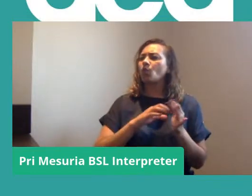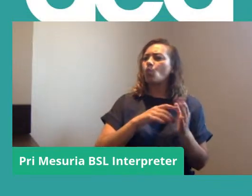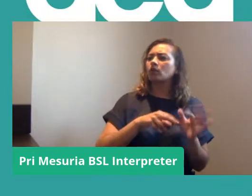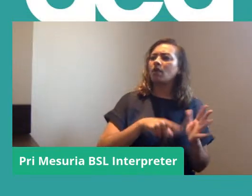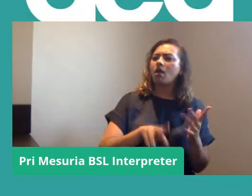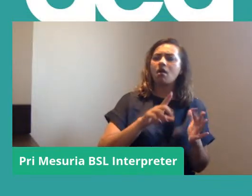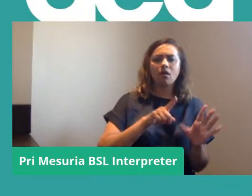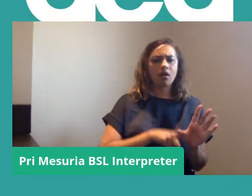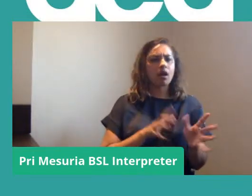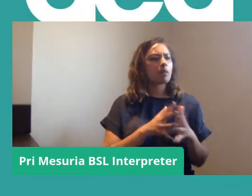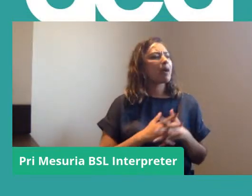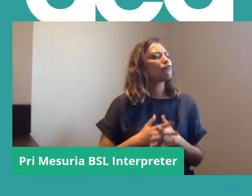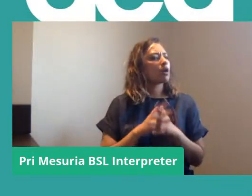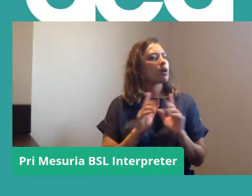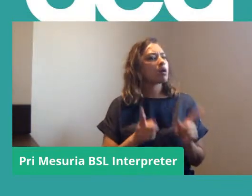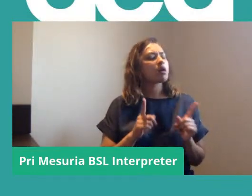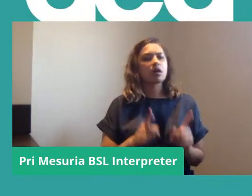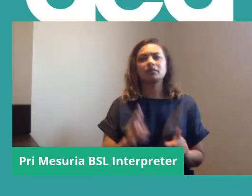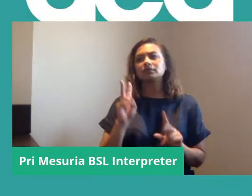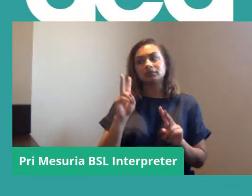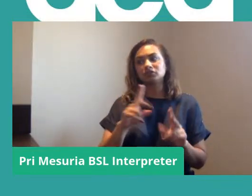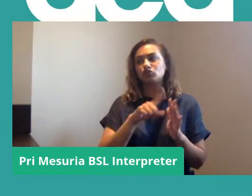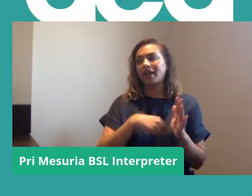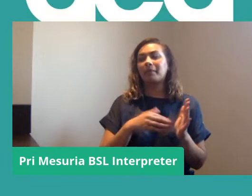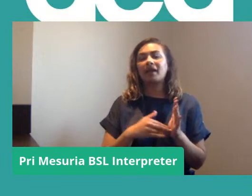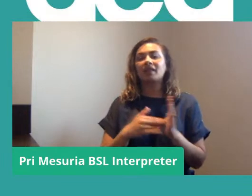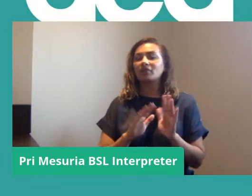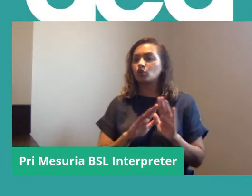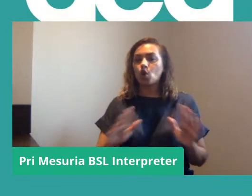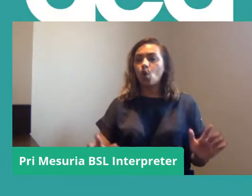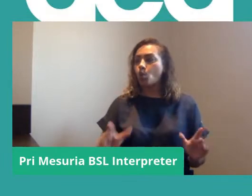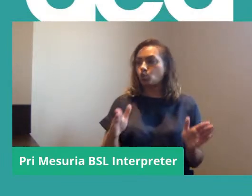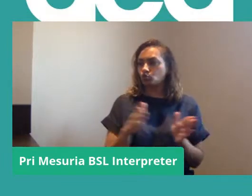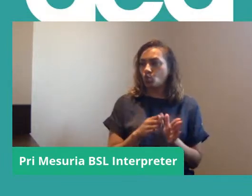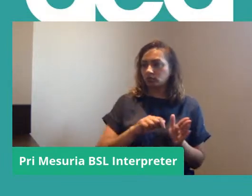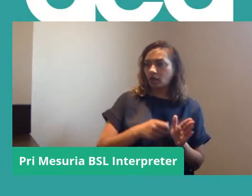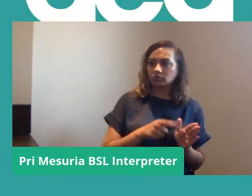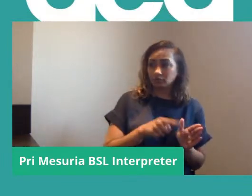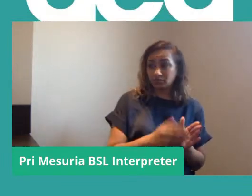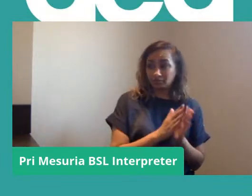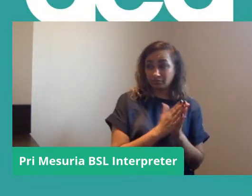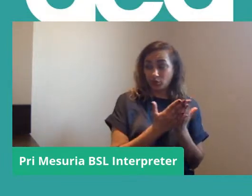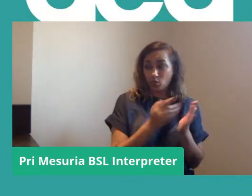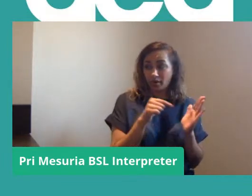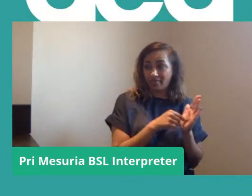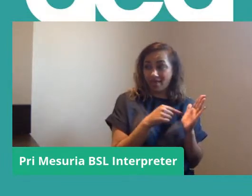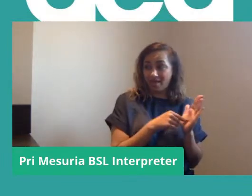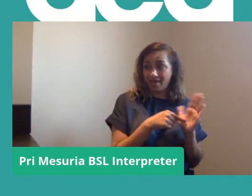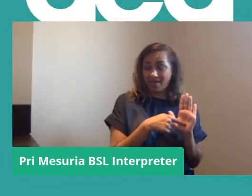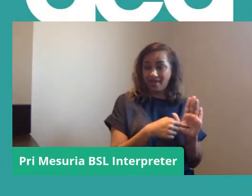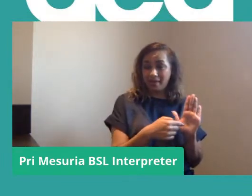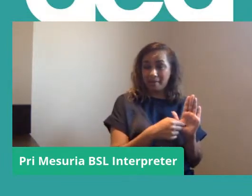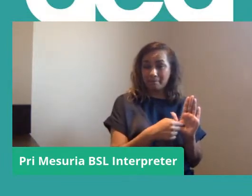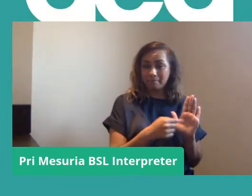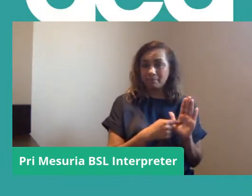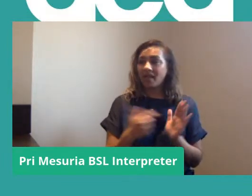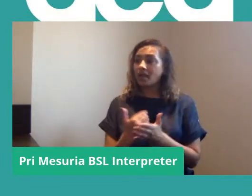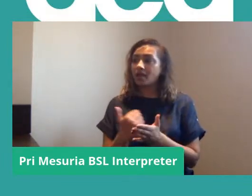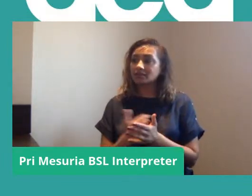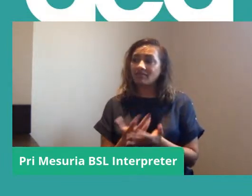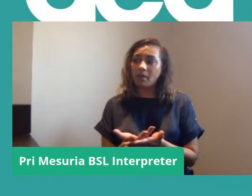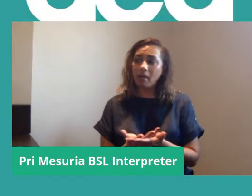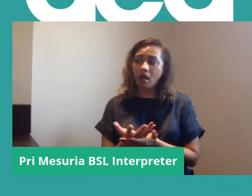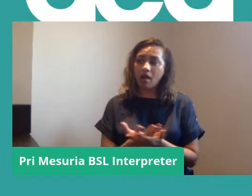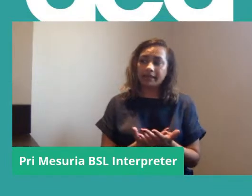would urge you to read Jane McAlevey's book, No Shortcuts. Her most recent book, A Collective Bargain, has a very